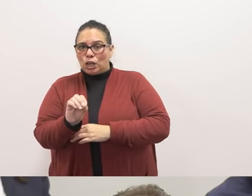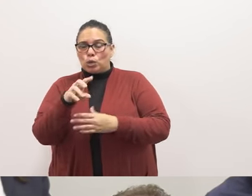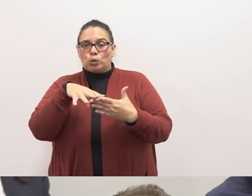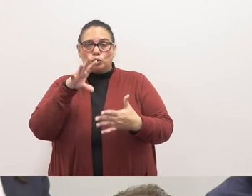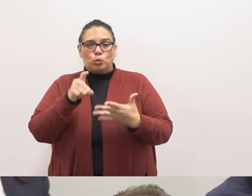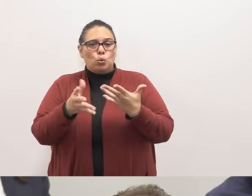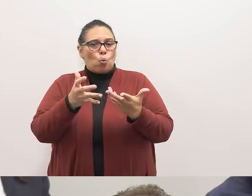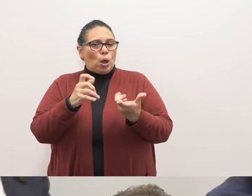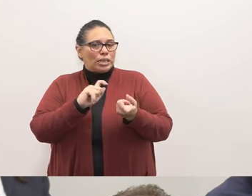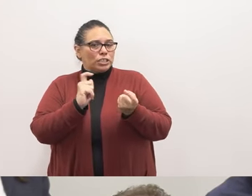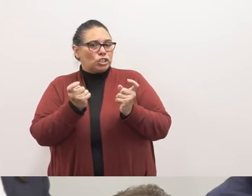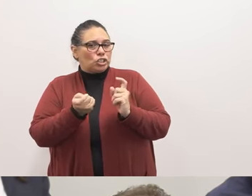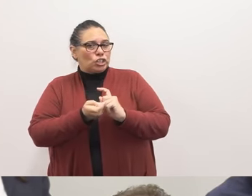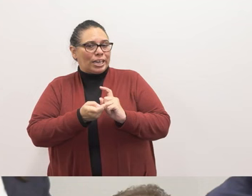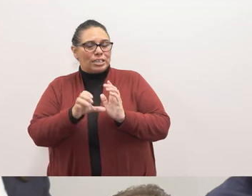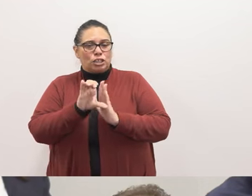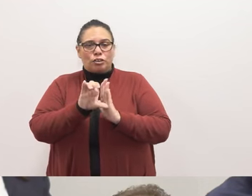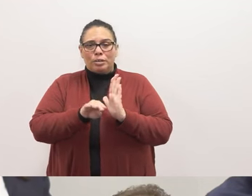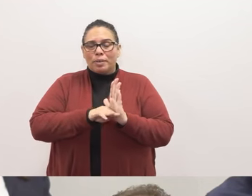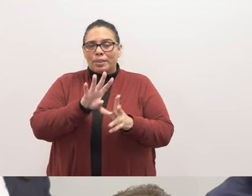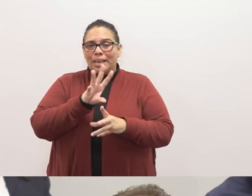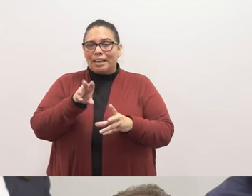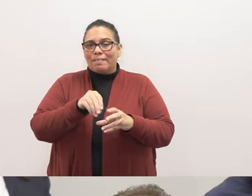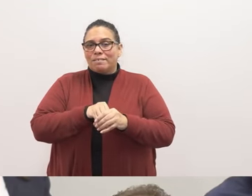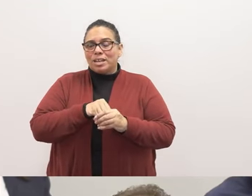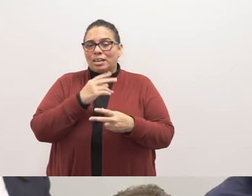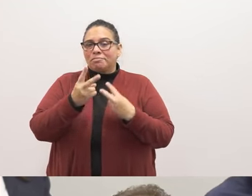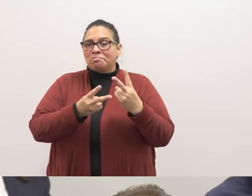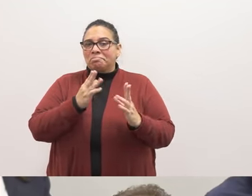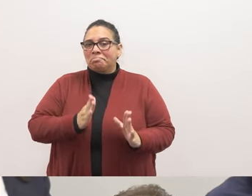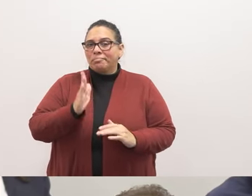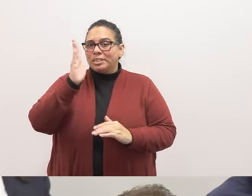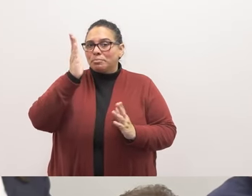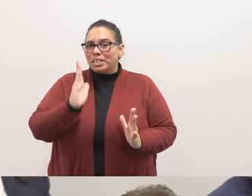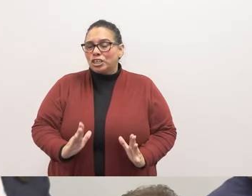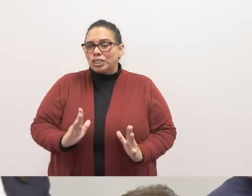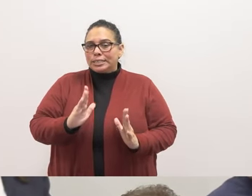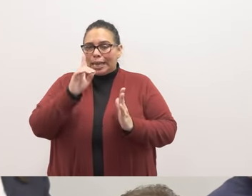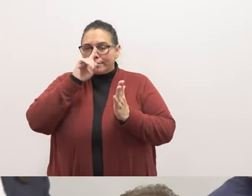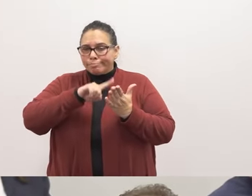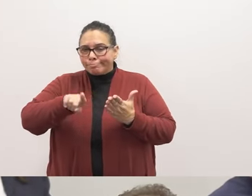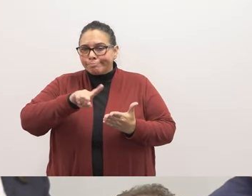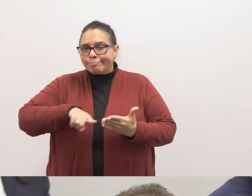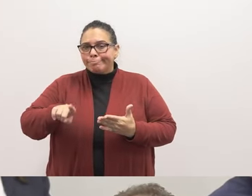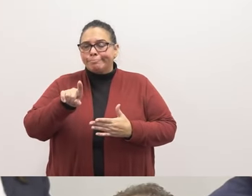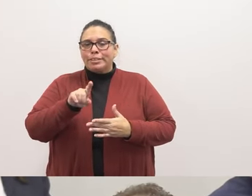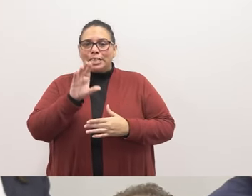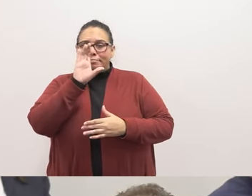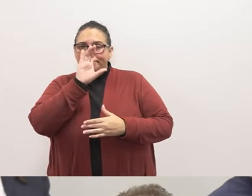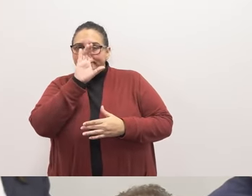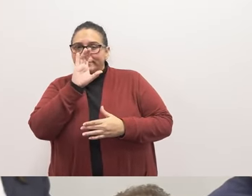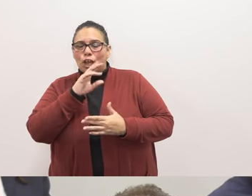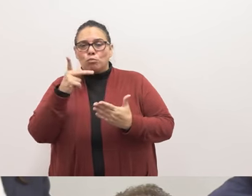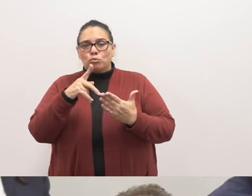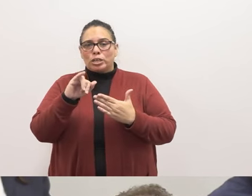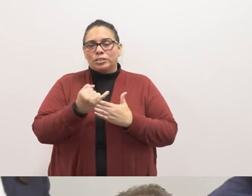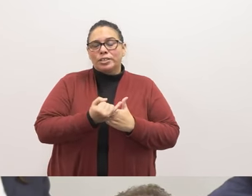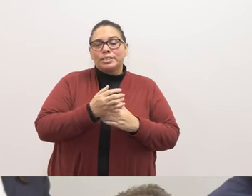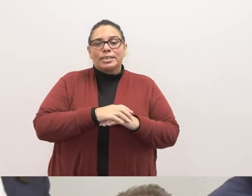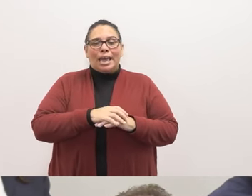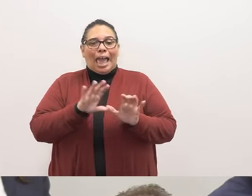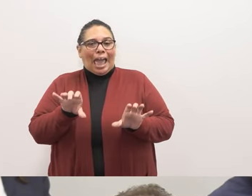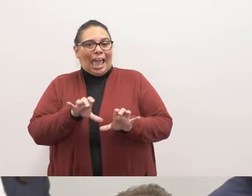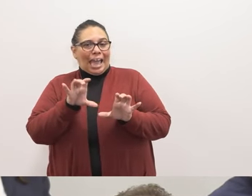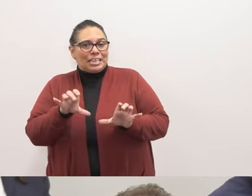curriculum that involved additions of guest speakers and exploratory projects. The implementation of a universal environmental science and activism